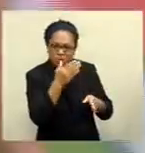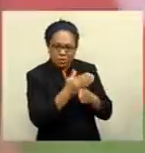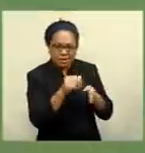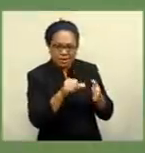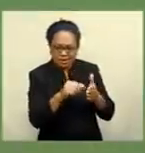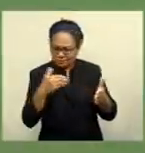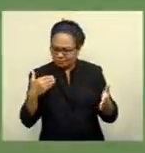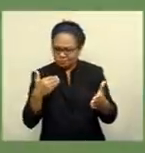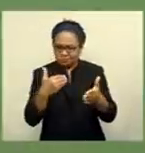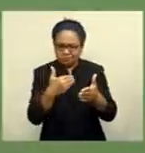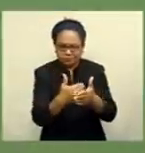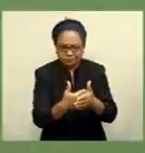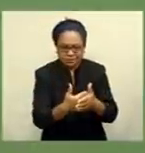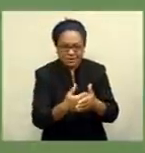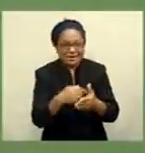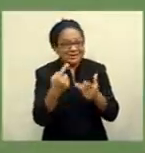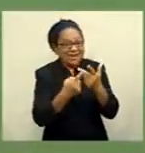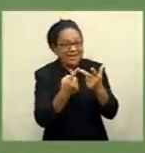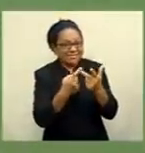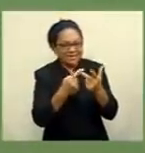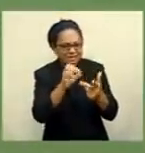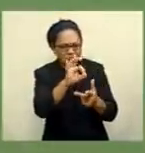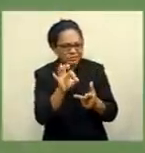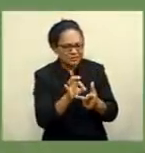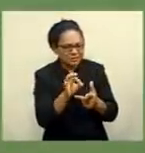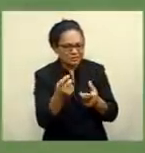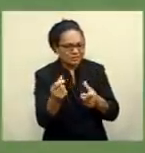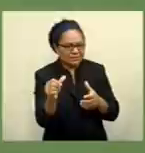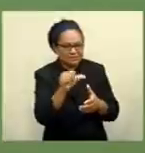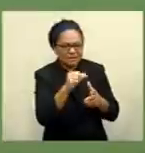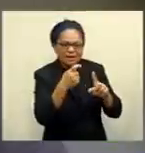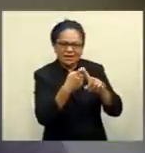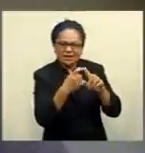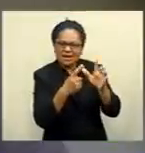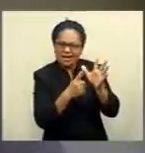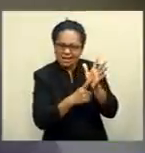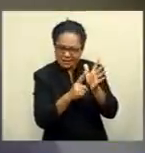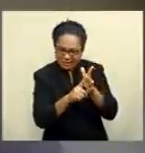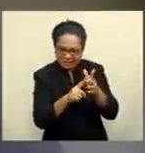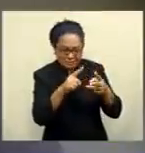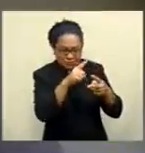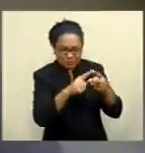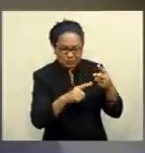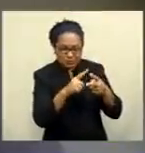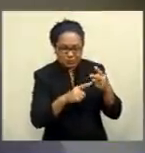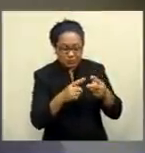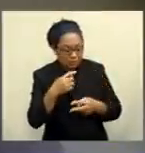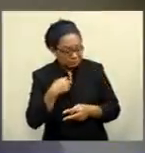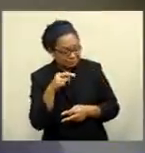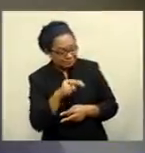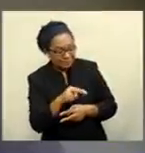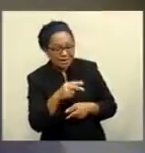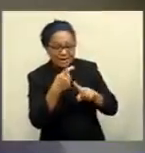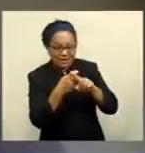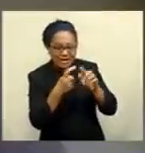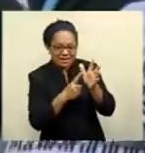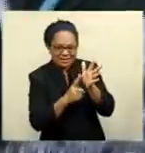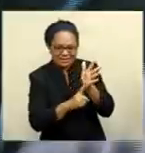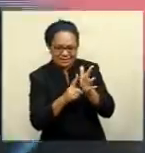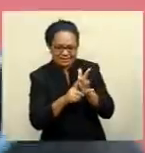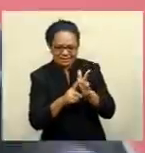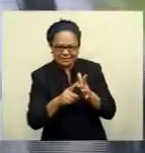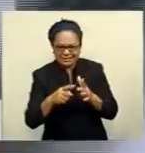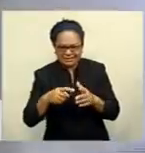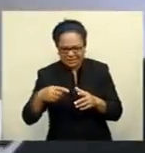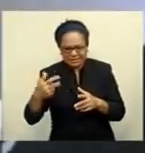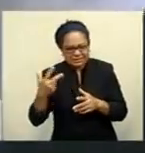stage, don't forget, Kali wasn't back either. You know, so I didn't have Kali Nisoko. And when I look at that group, you know, Kali with his knee and Paola